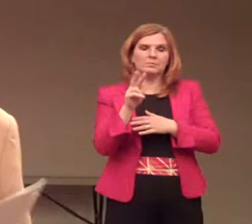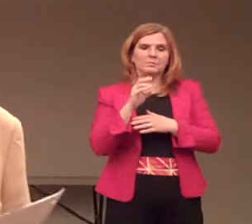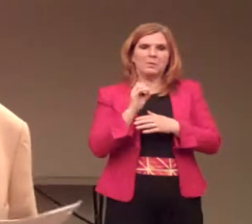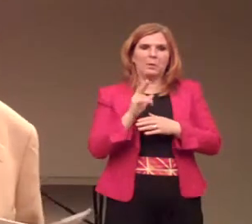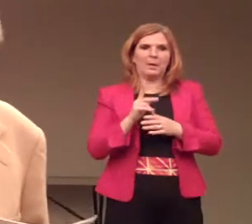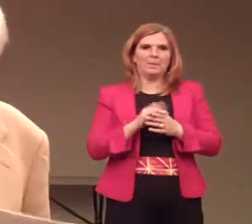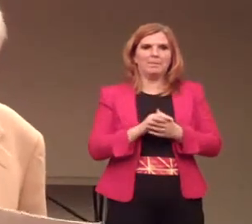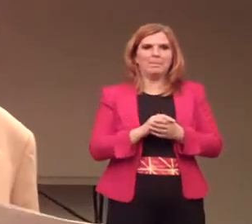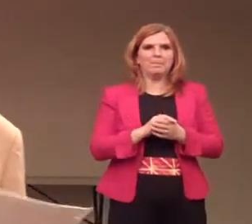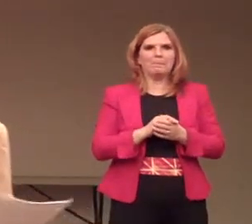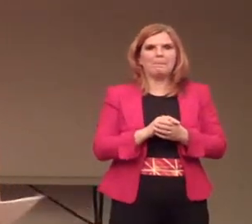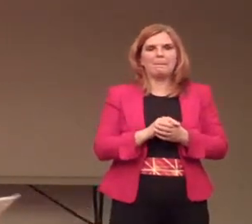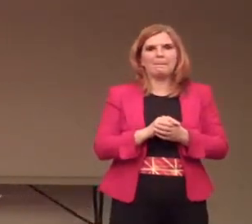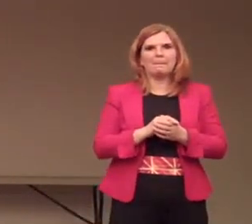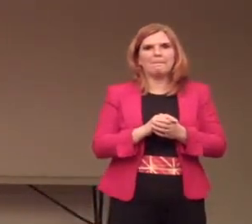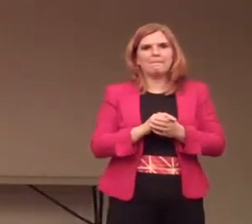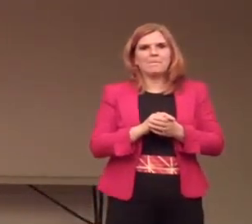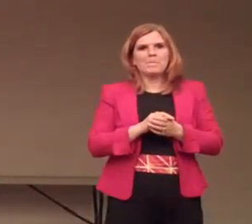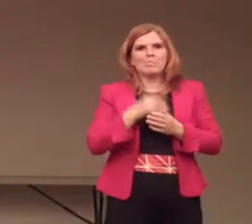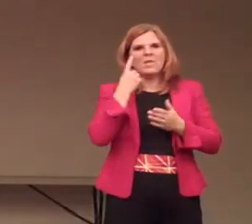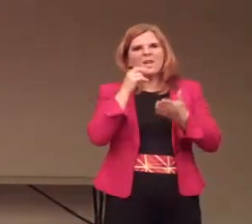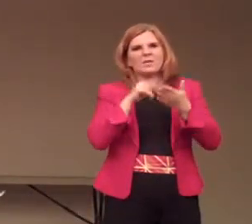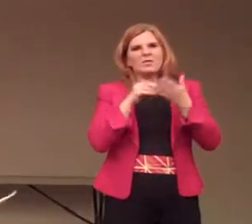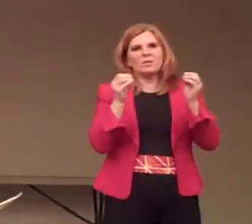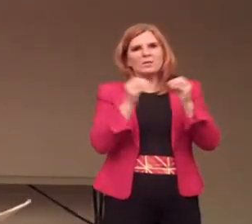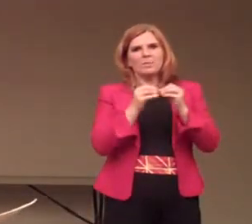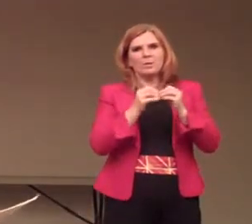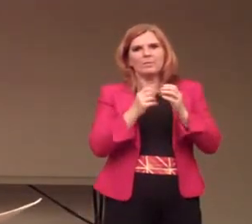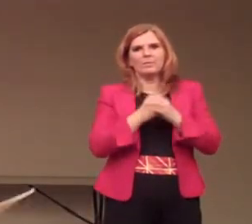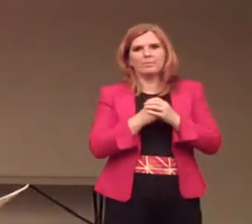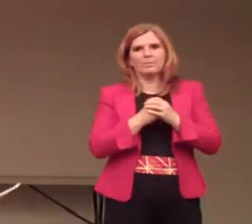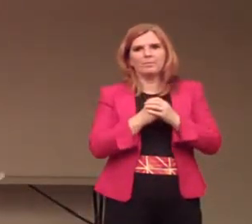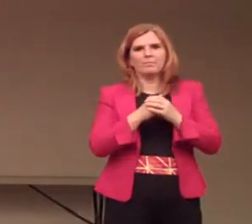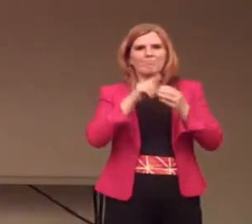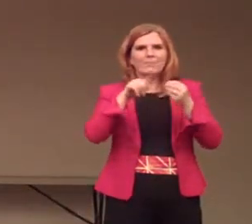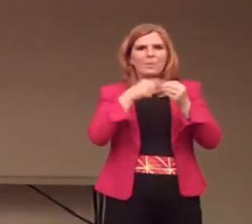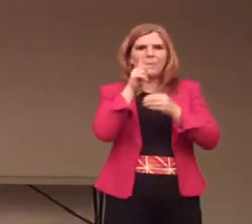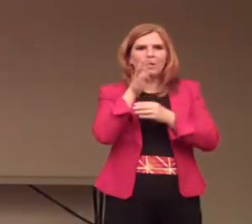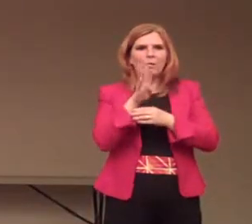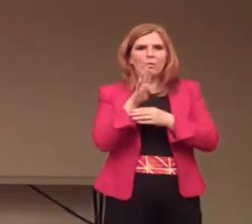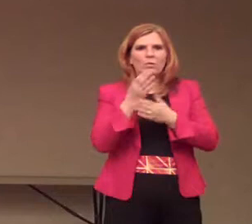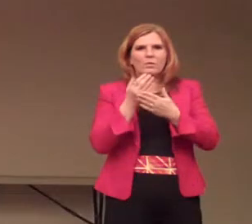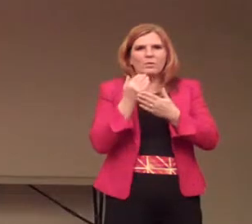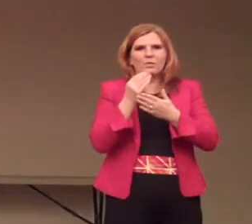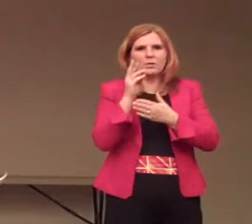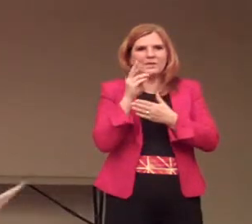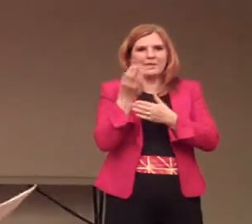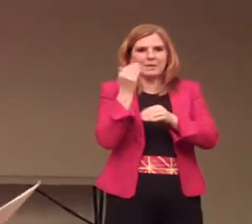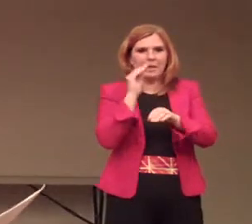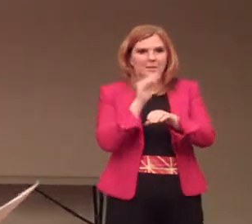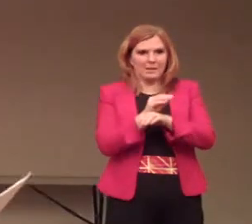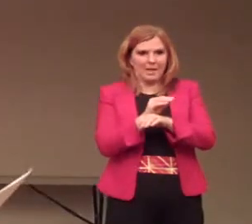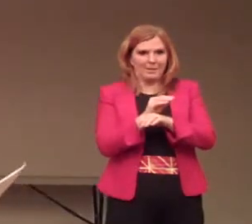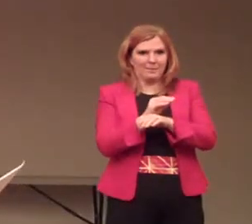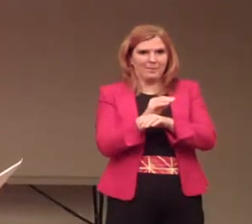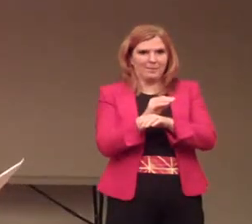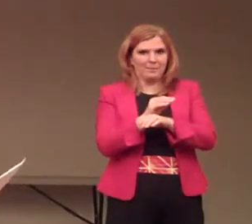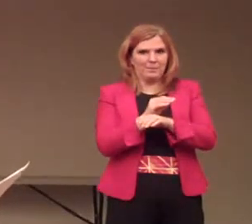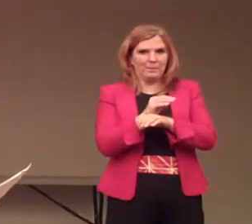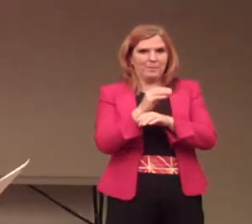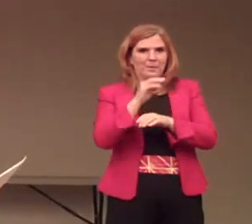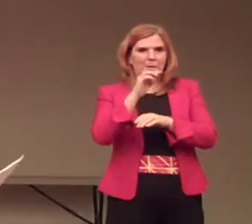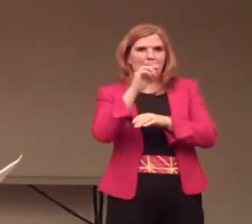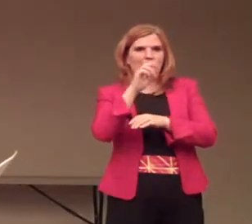Okay? And let me just read you just a little bit of this. About a quarter before six last evening, Mrs.